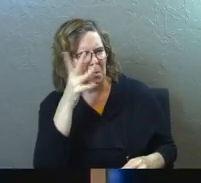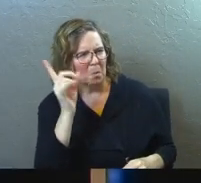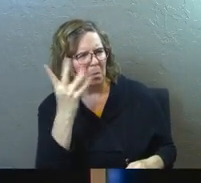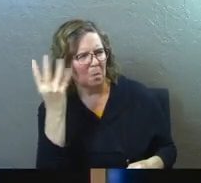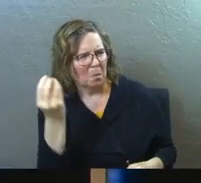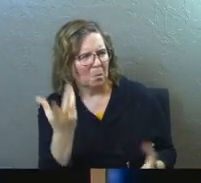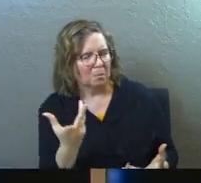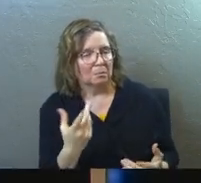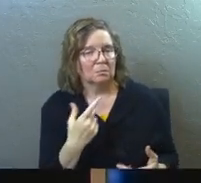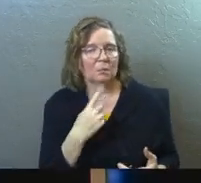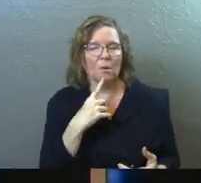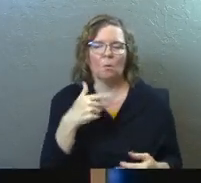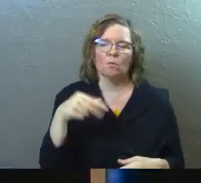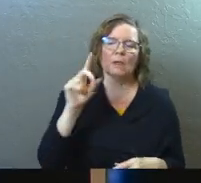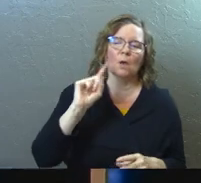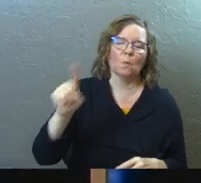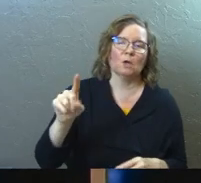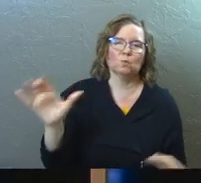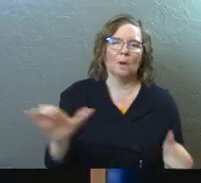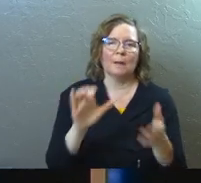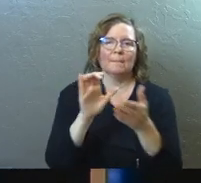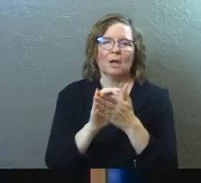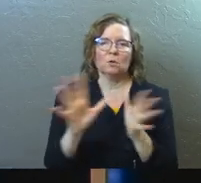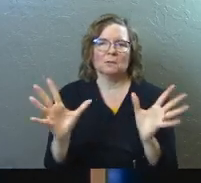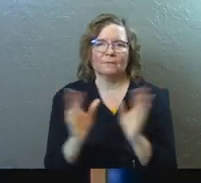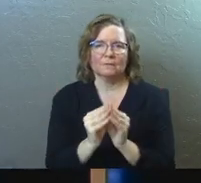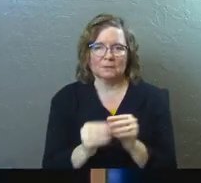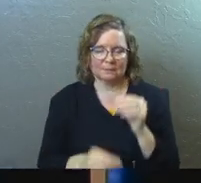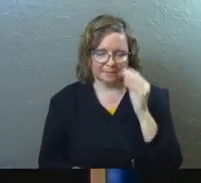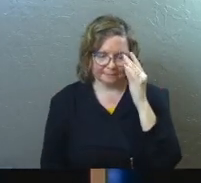like, well, they went off to a marriage conference.